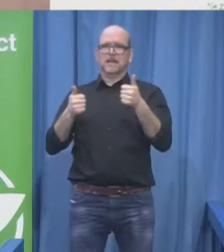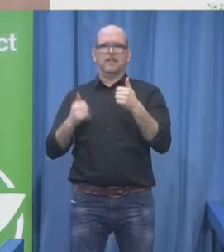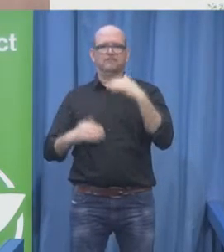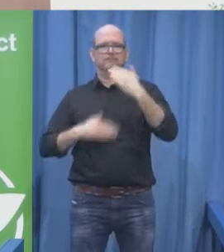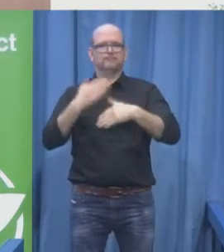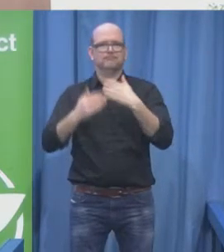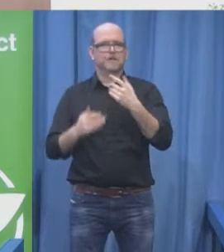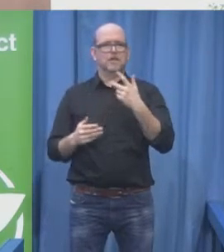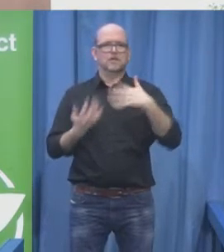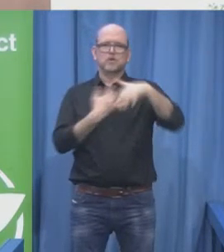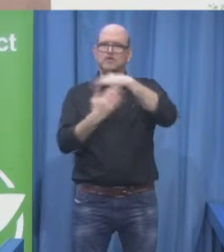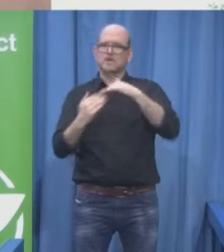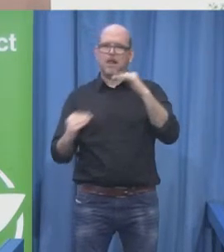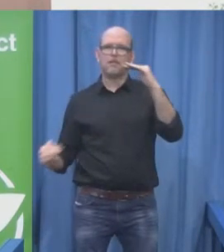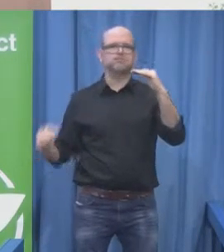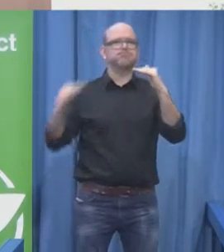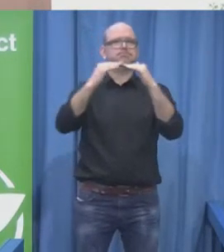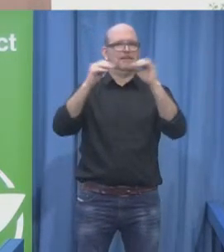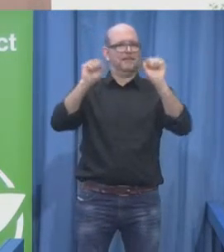General, Mr. Guterres,